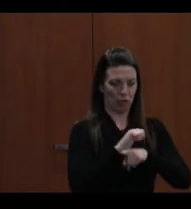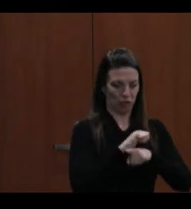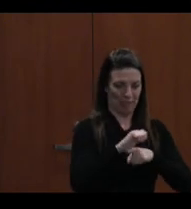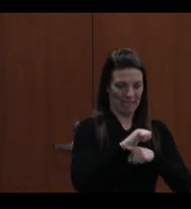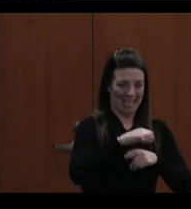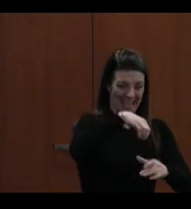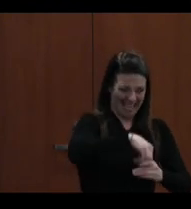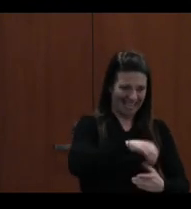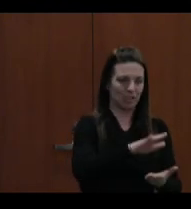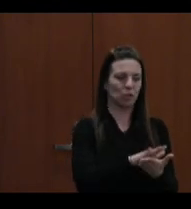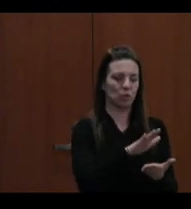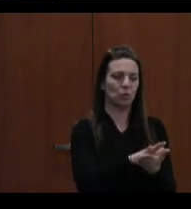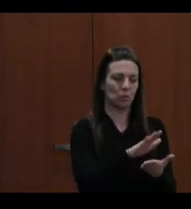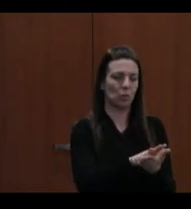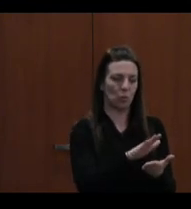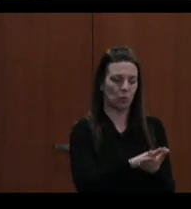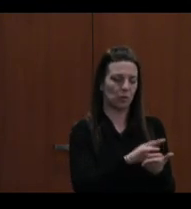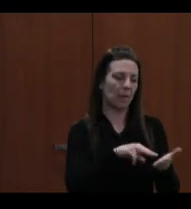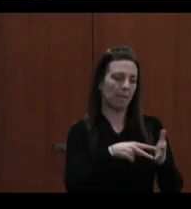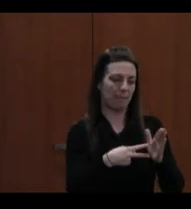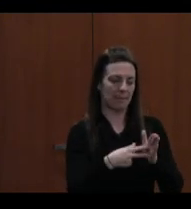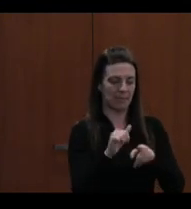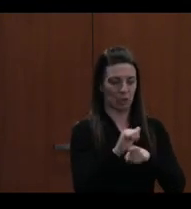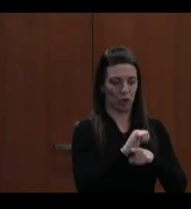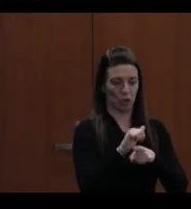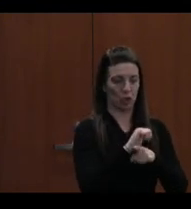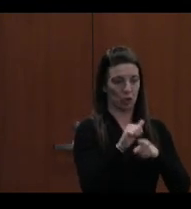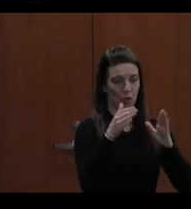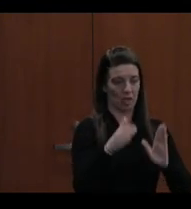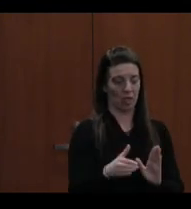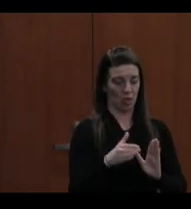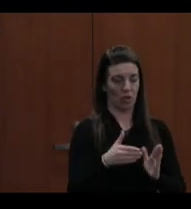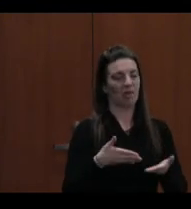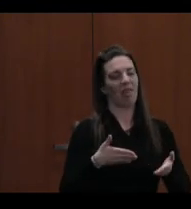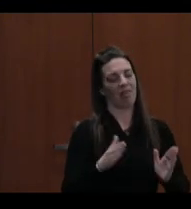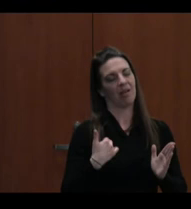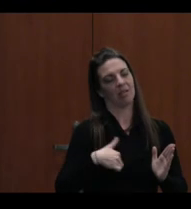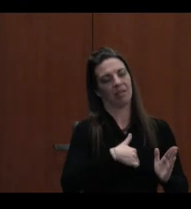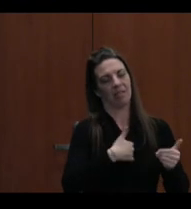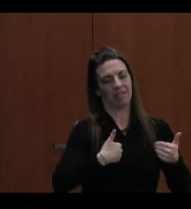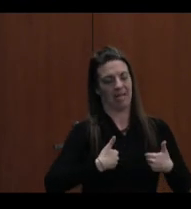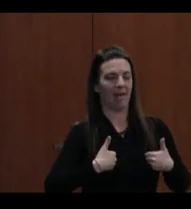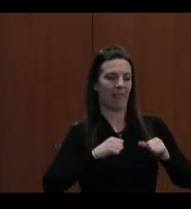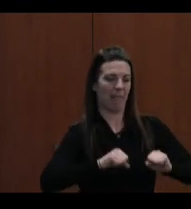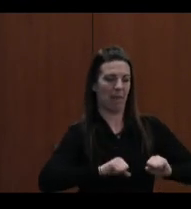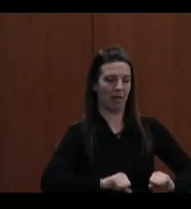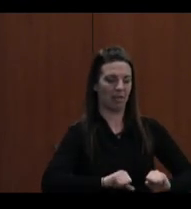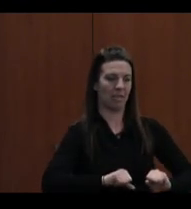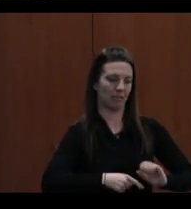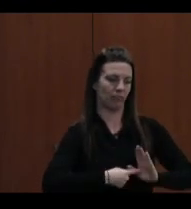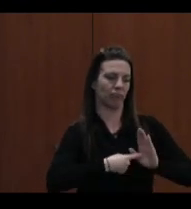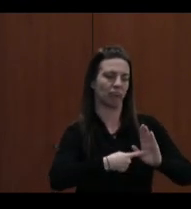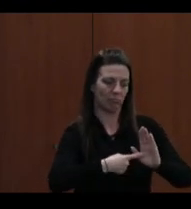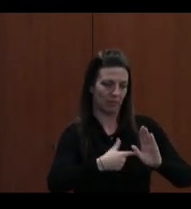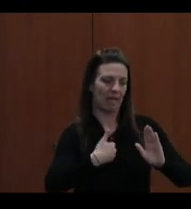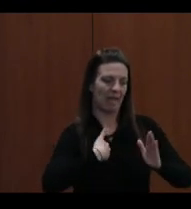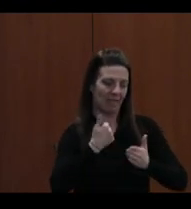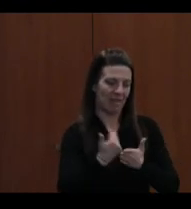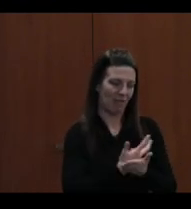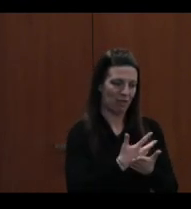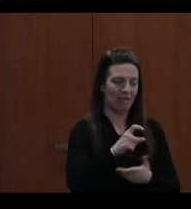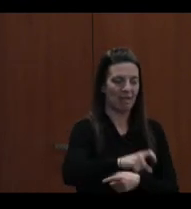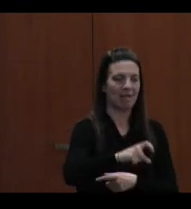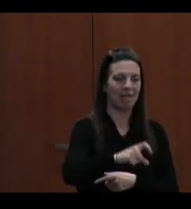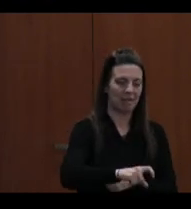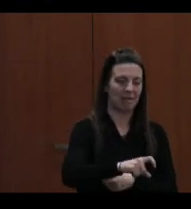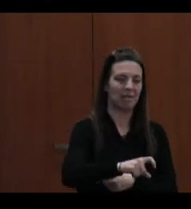trainer, training the trainer model allows us the ability to ensure that our schools have the support that they need. We